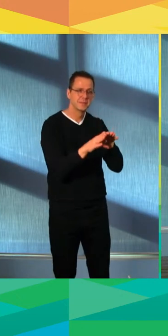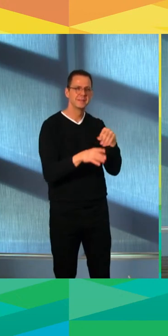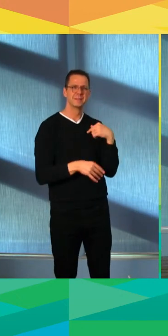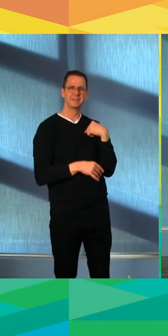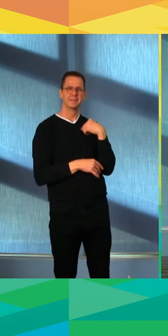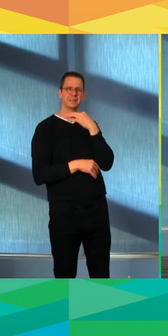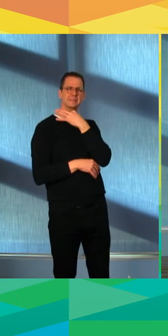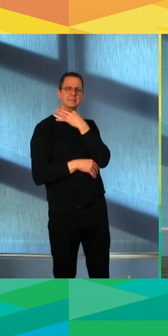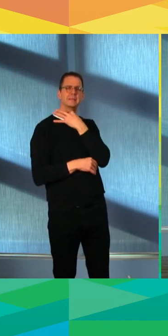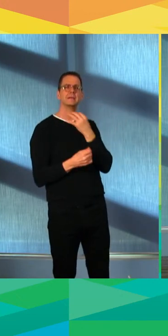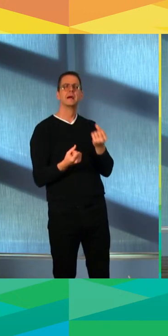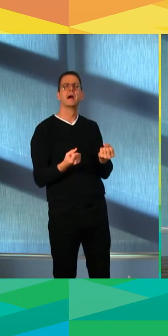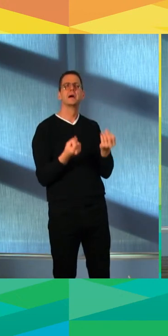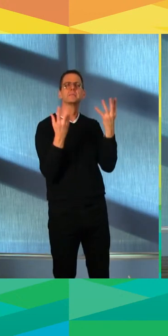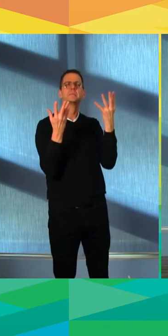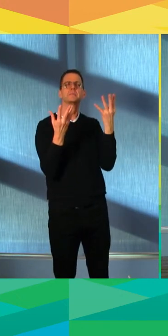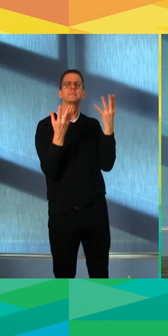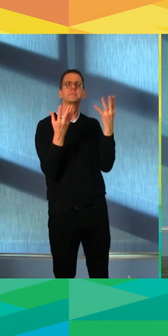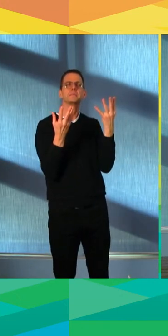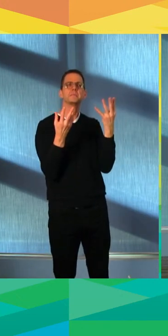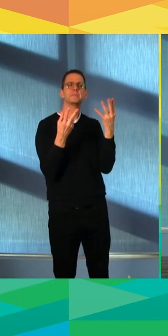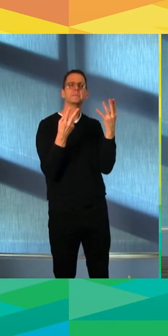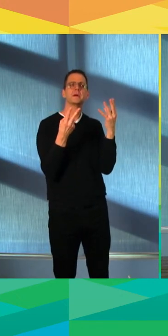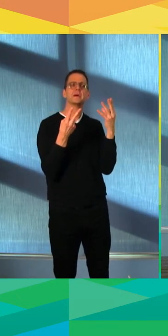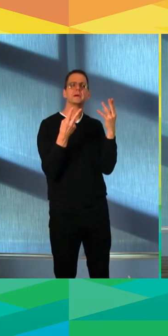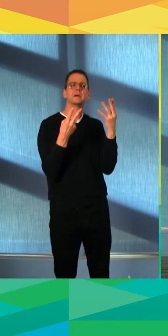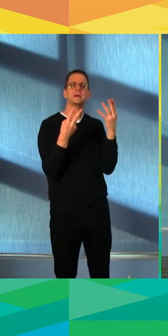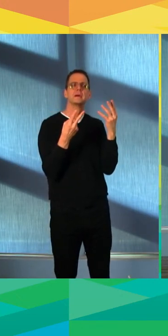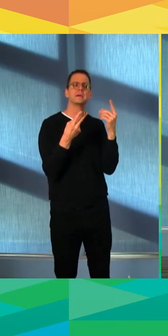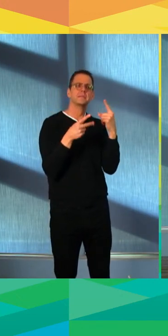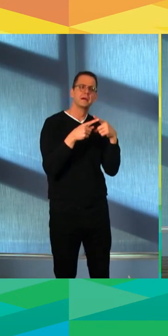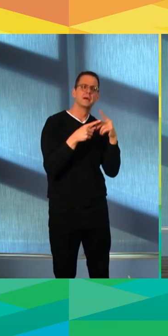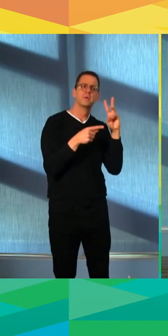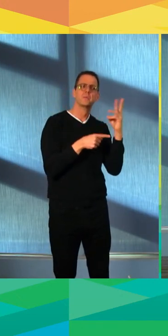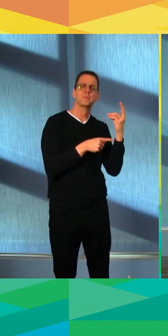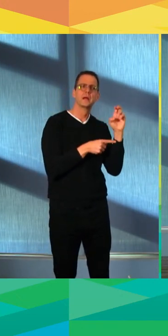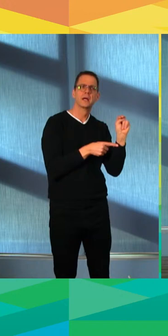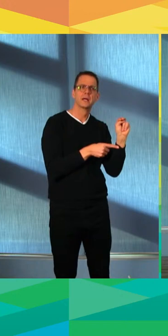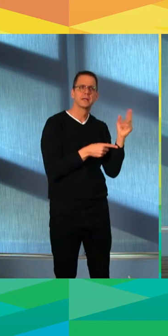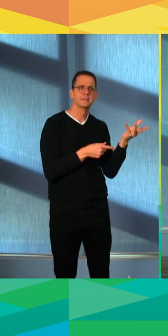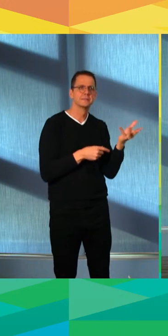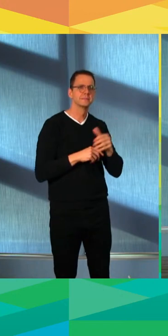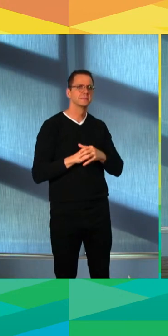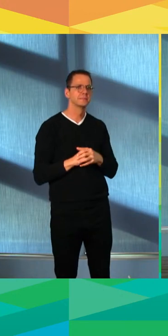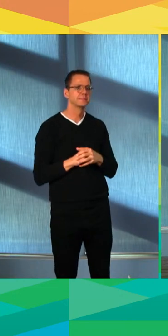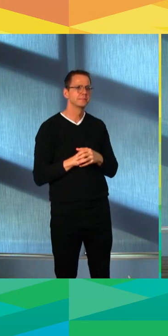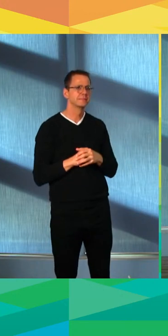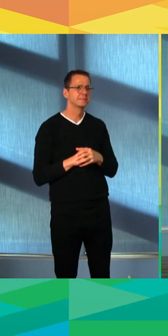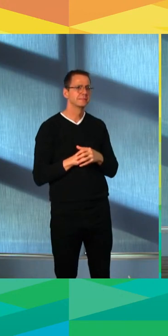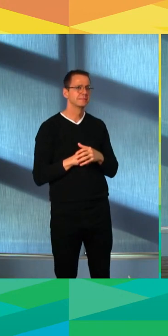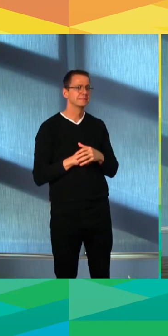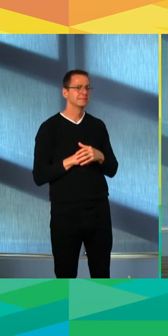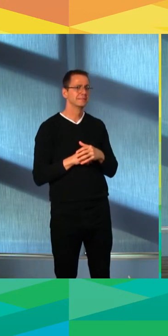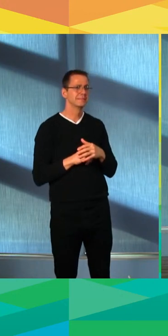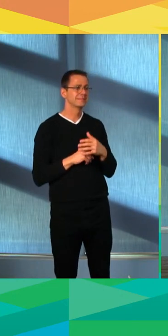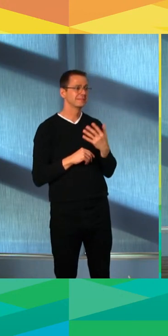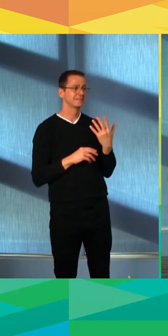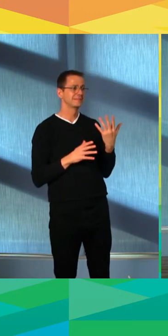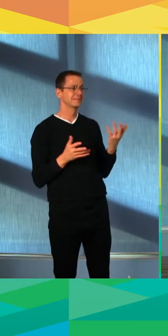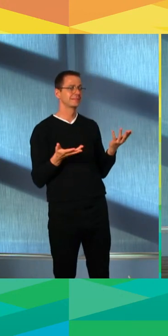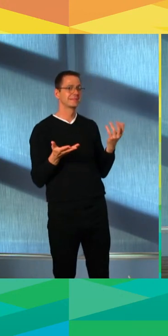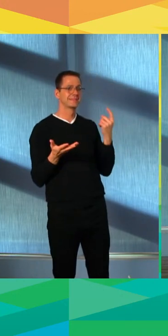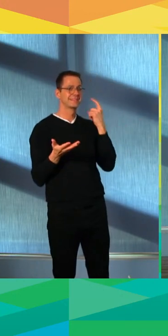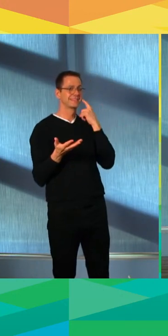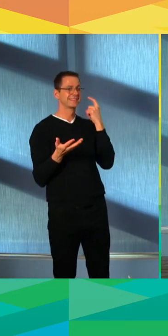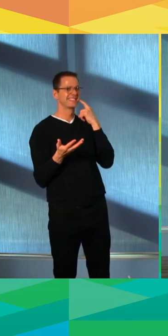and just kind of the challenge around bringing people back just a couple weeks ago and now sending them home again? Yeah, thank you for the question.